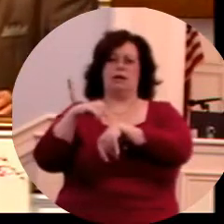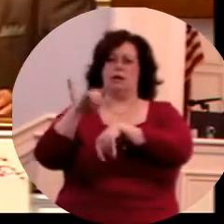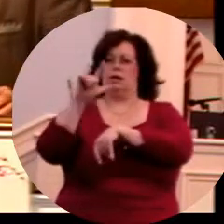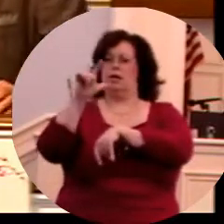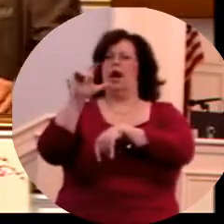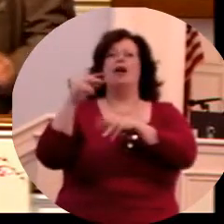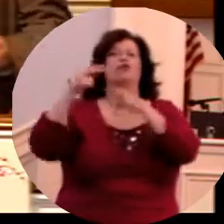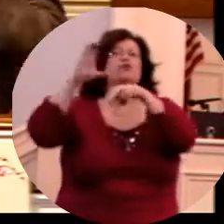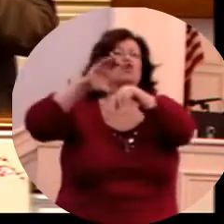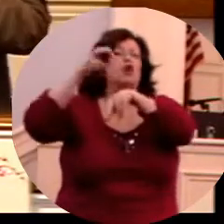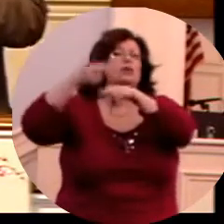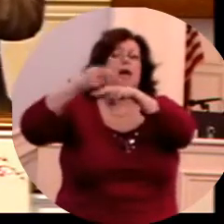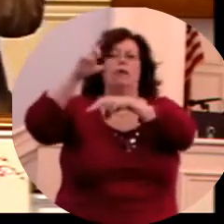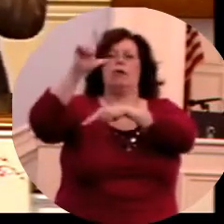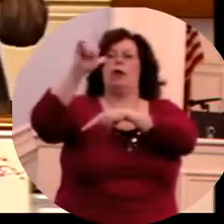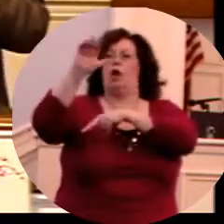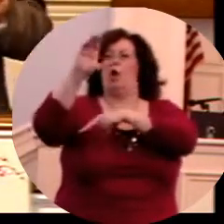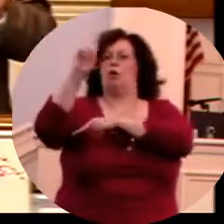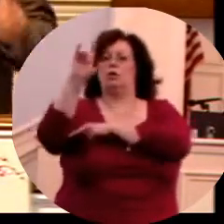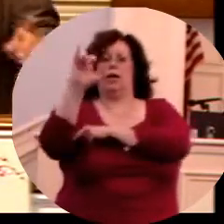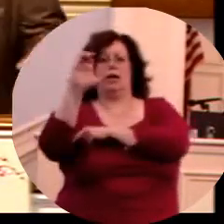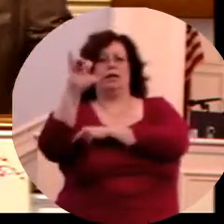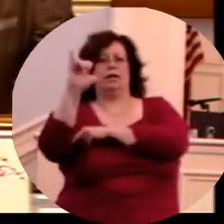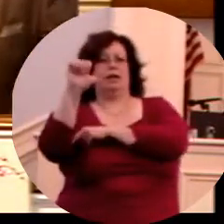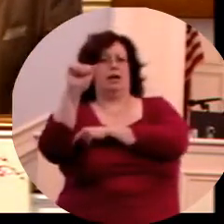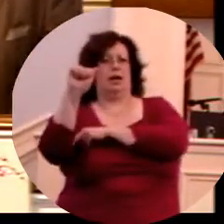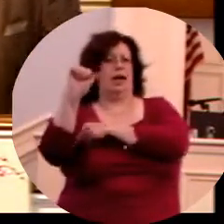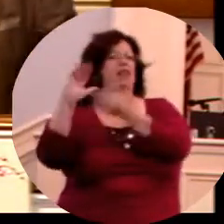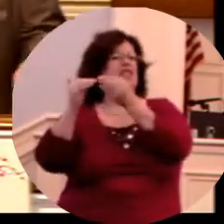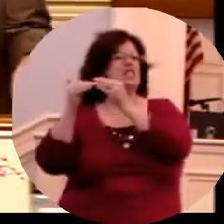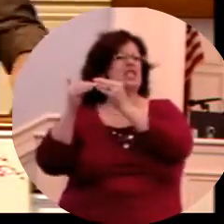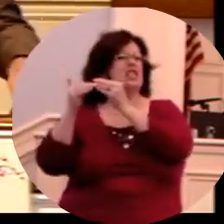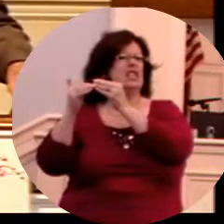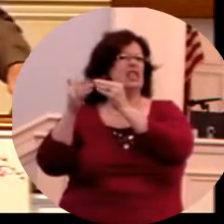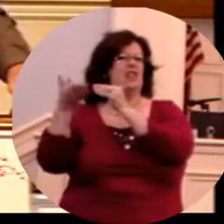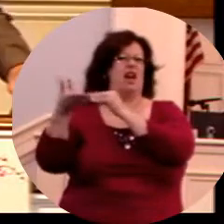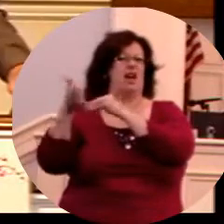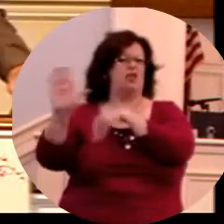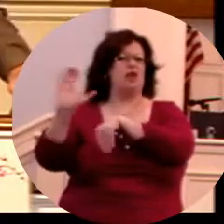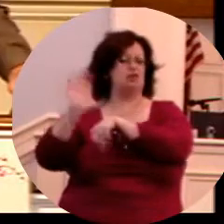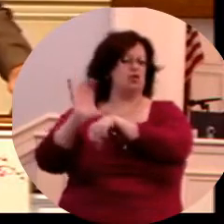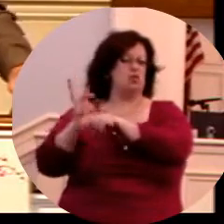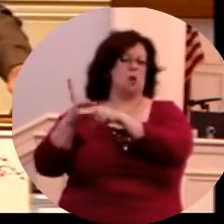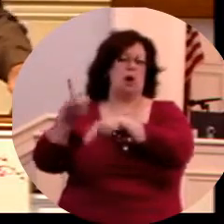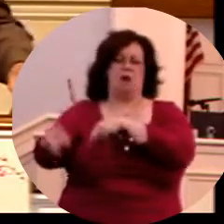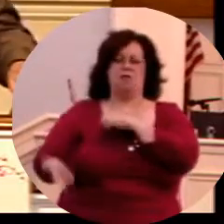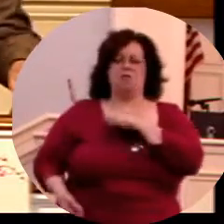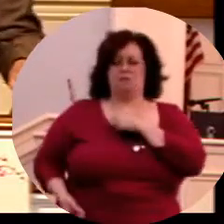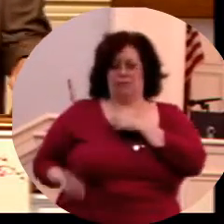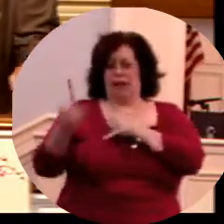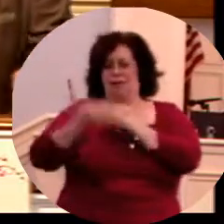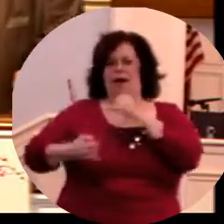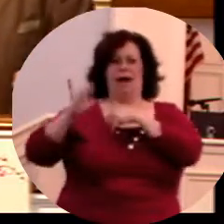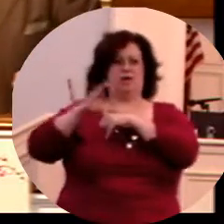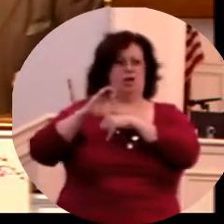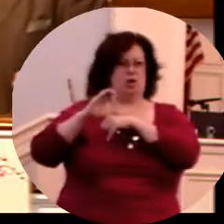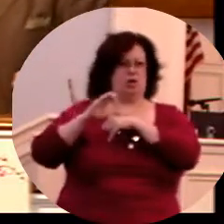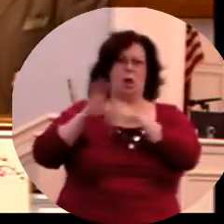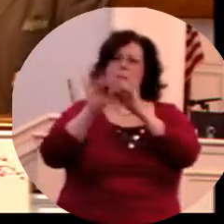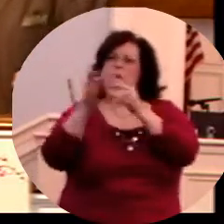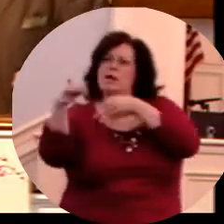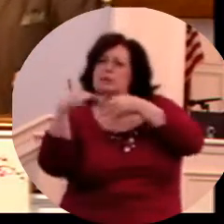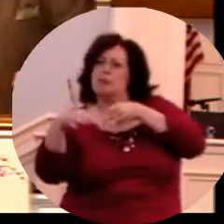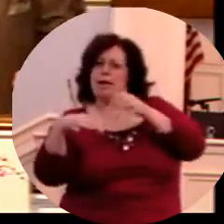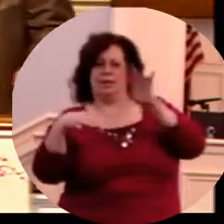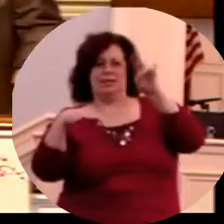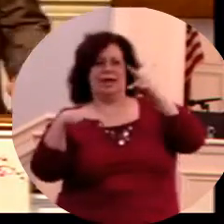Laodicean. We are in that age of time, the time of the Laodiceans, the last church listed